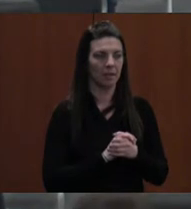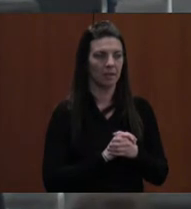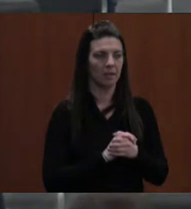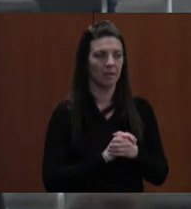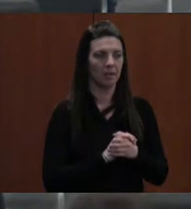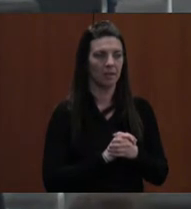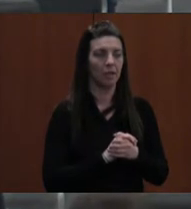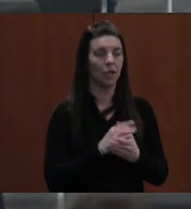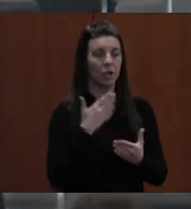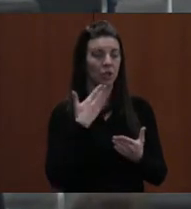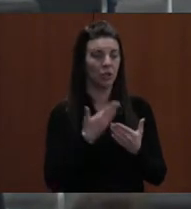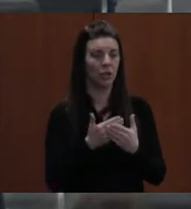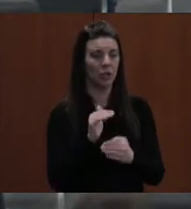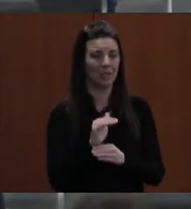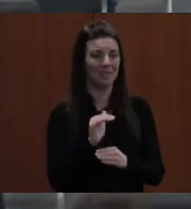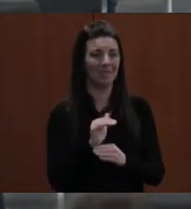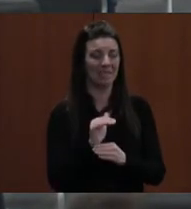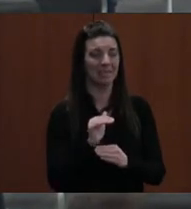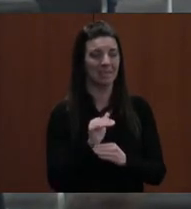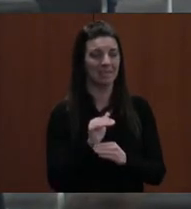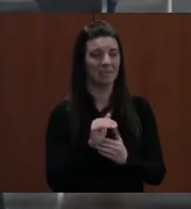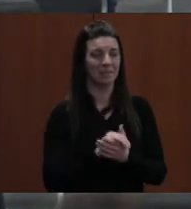Good evening. Good evening.